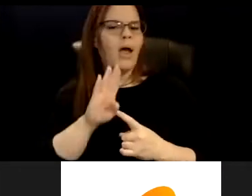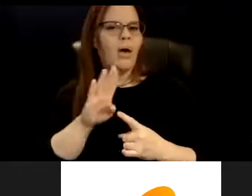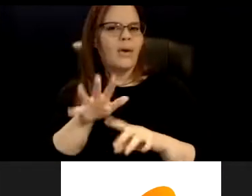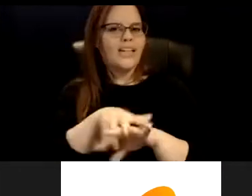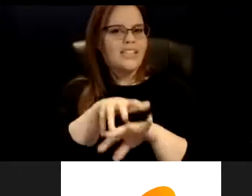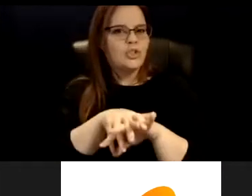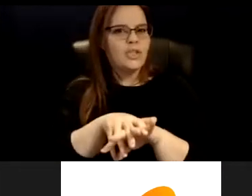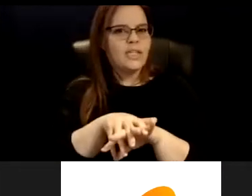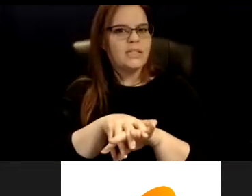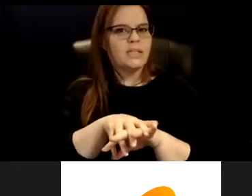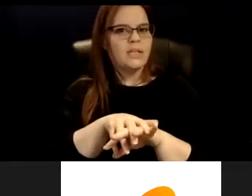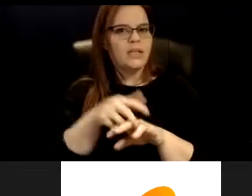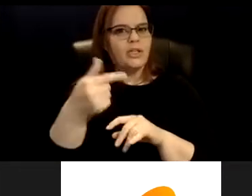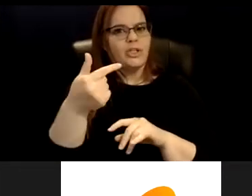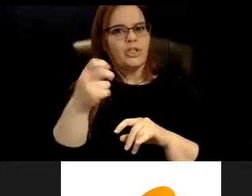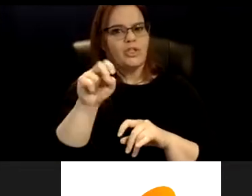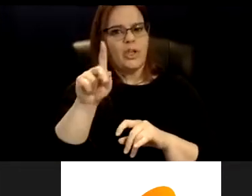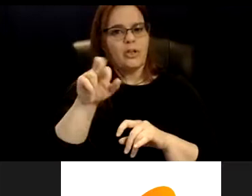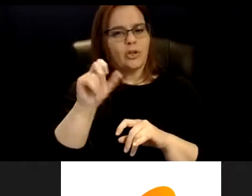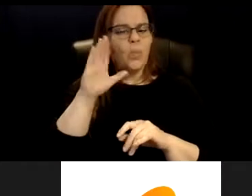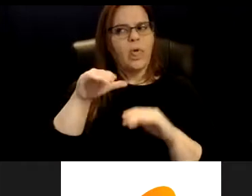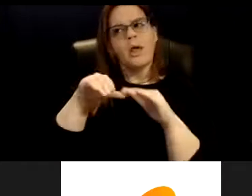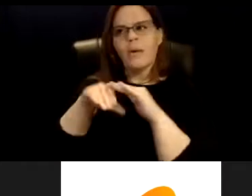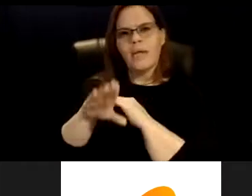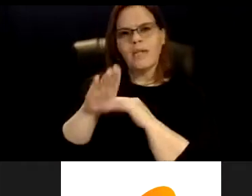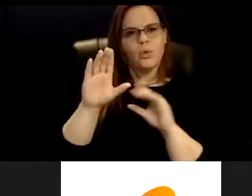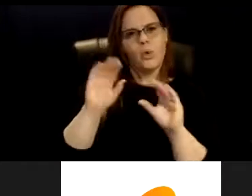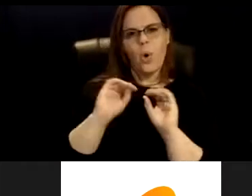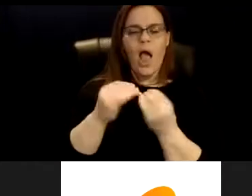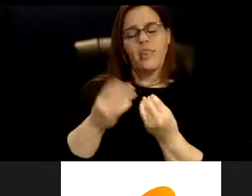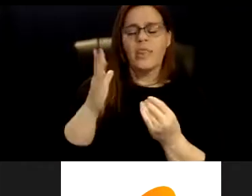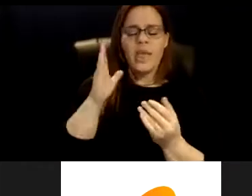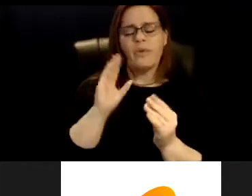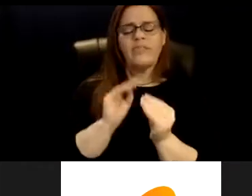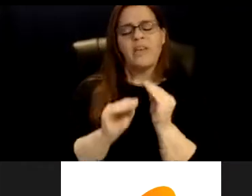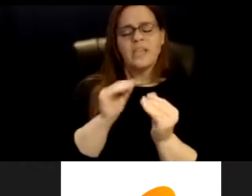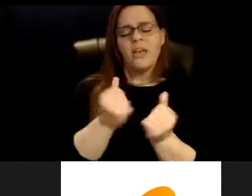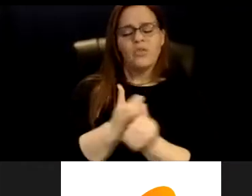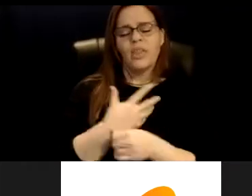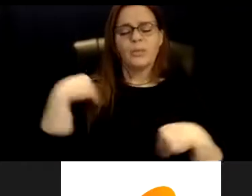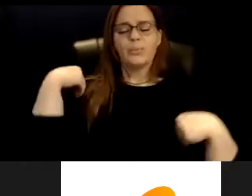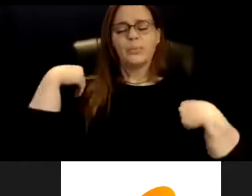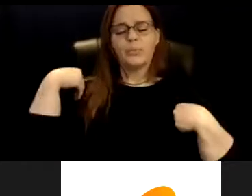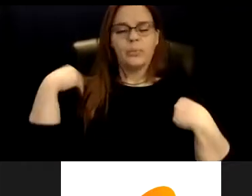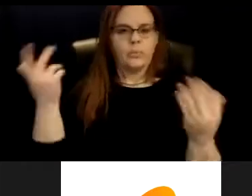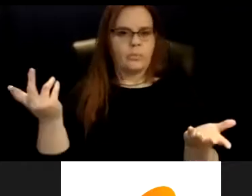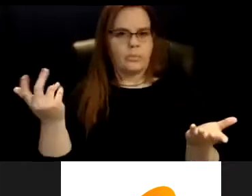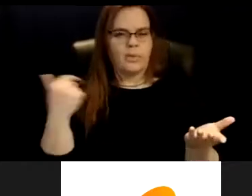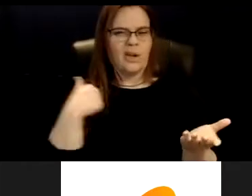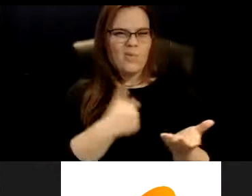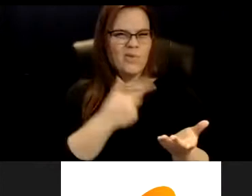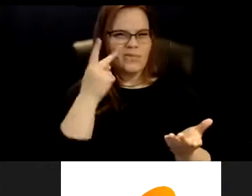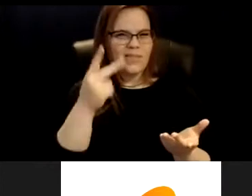are going to come into your organization and they're just going to fix everything. Um, we've probably seen this trope in movies